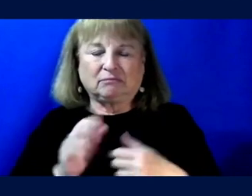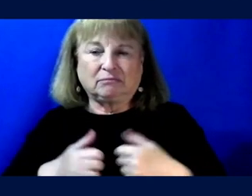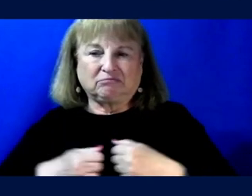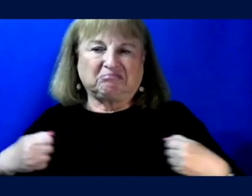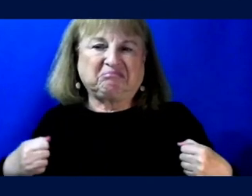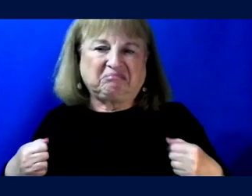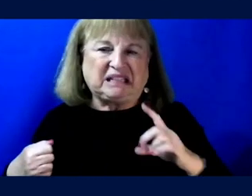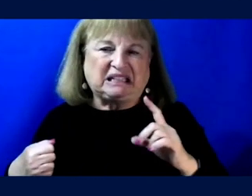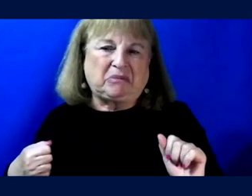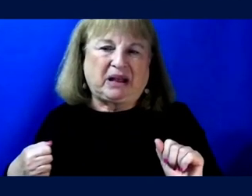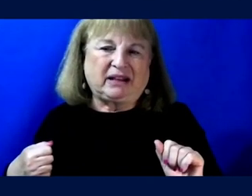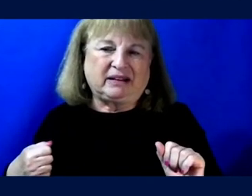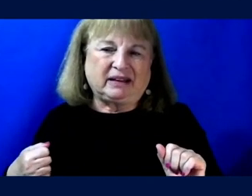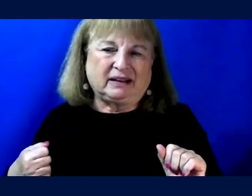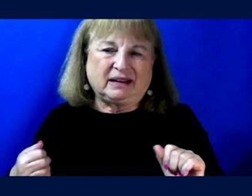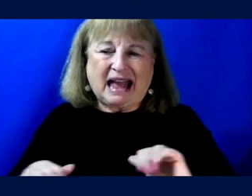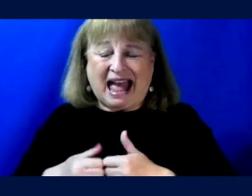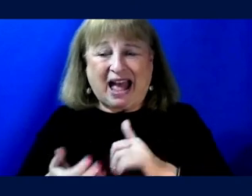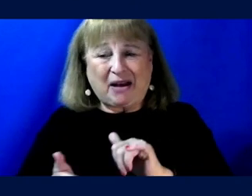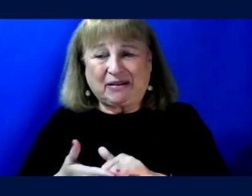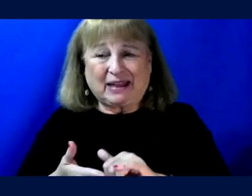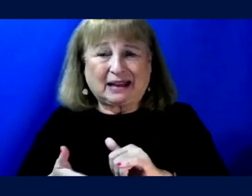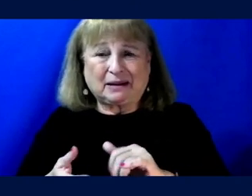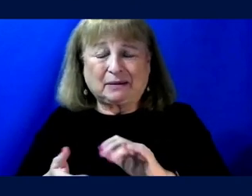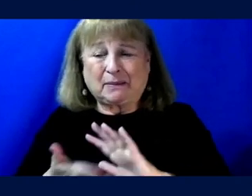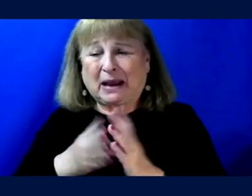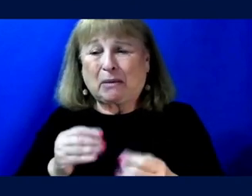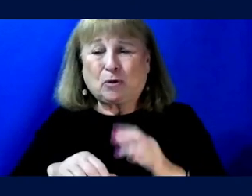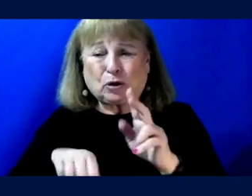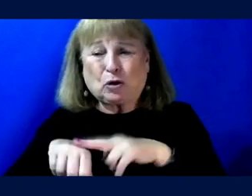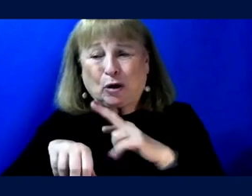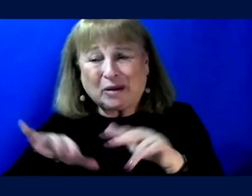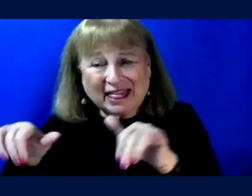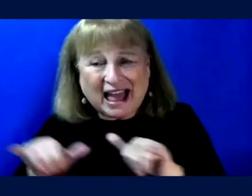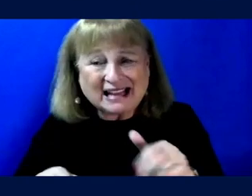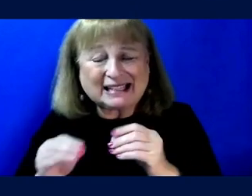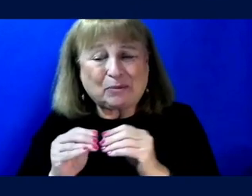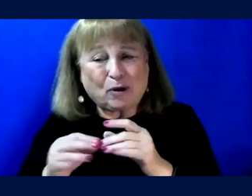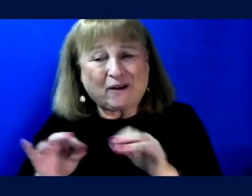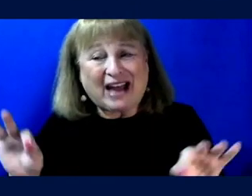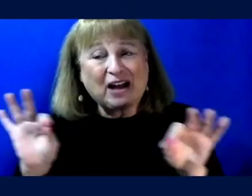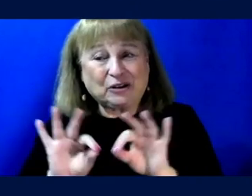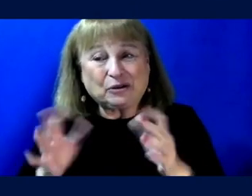and, uh, you know, how might that be more, more normalized and more valued in, in all of these structures?